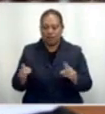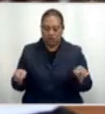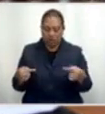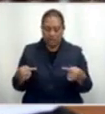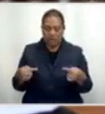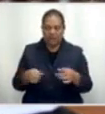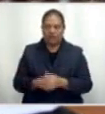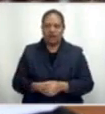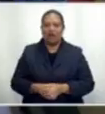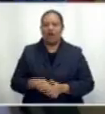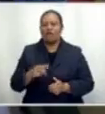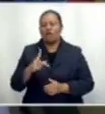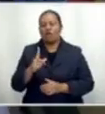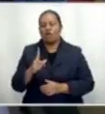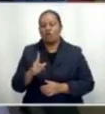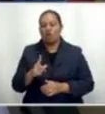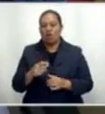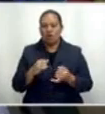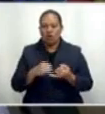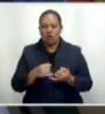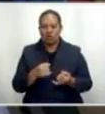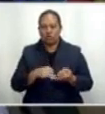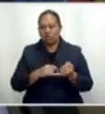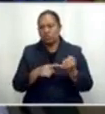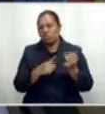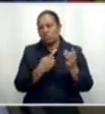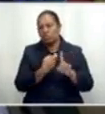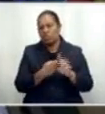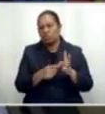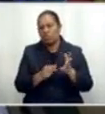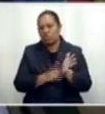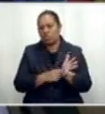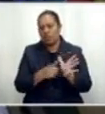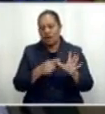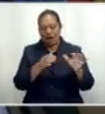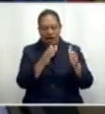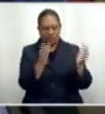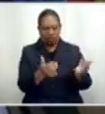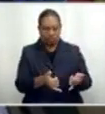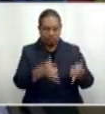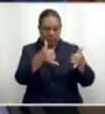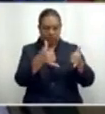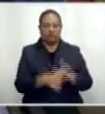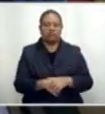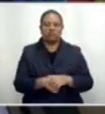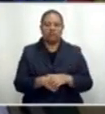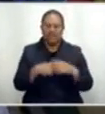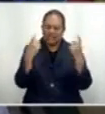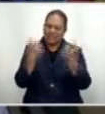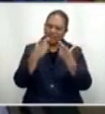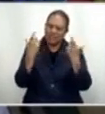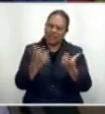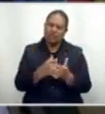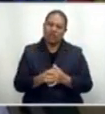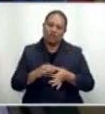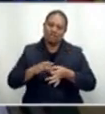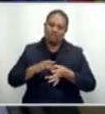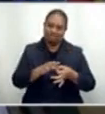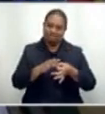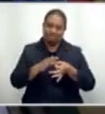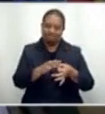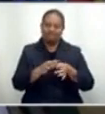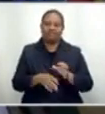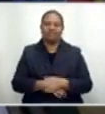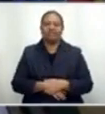for the Sukuna seal. Therefore, celebrating Rata Sukuna Day is a celebration of unity and progression, and as the theme